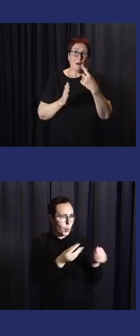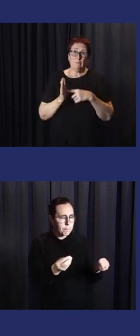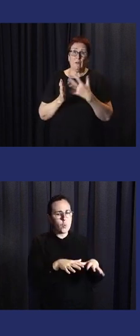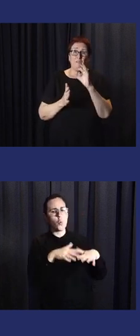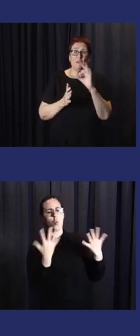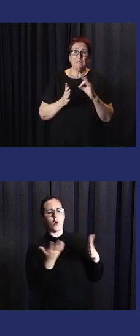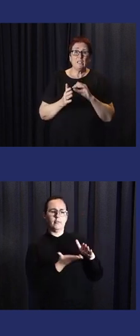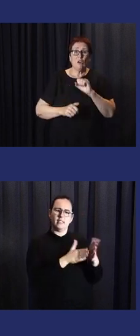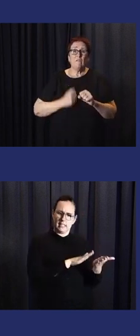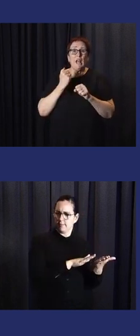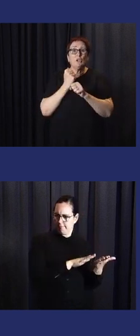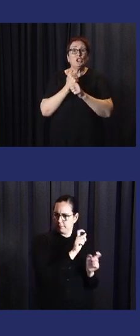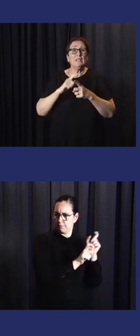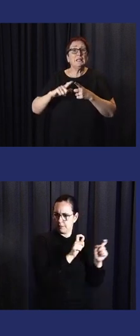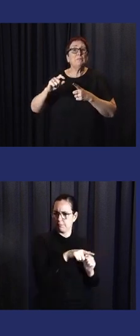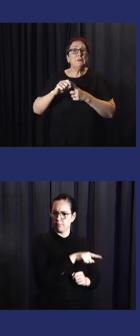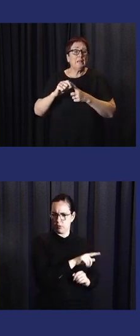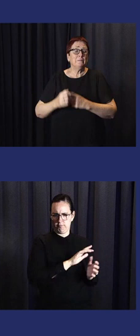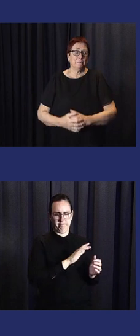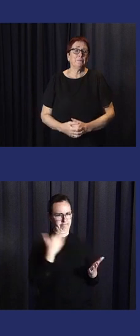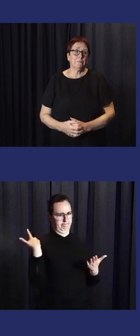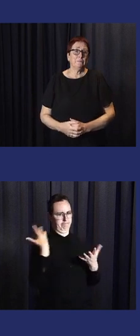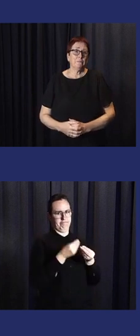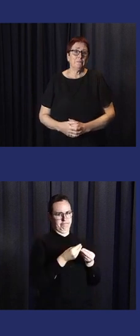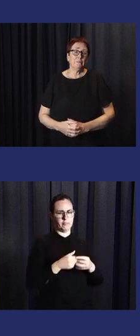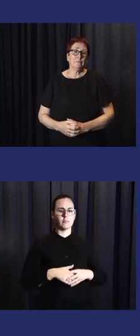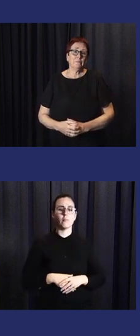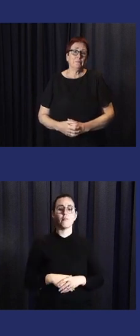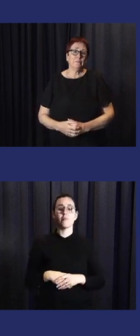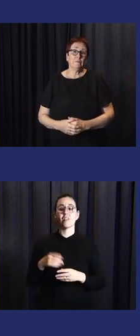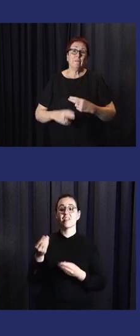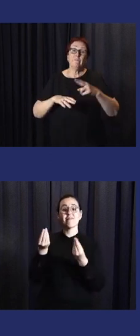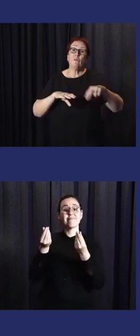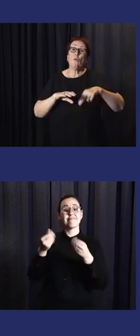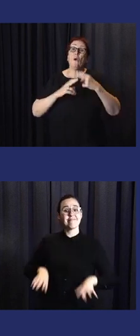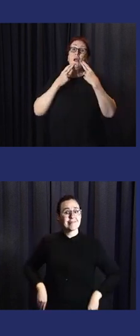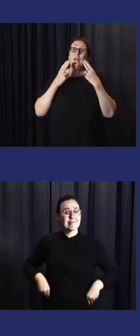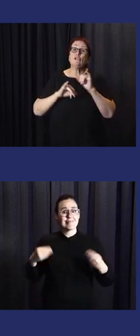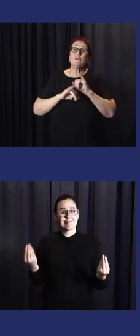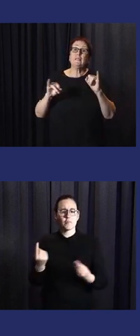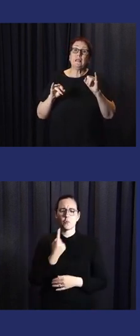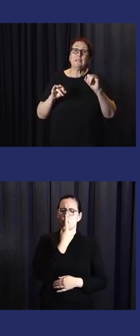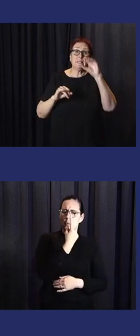economic loss about from 1 to 1.5% of GDP each year.